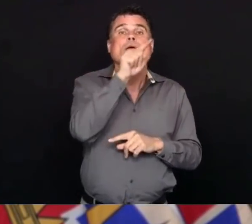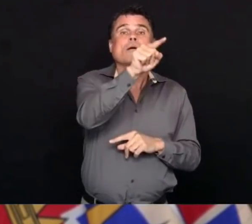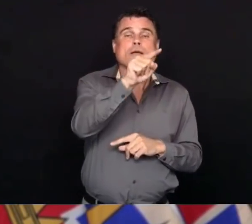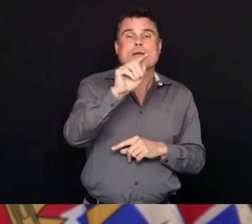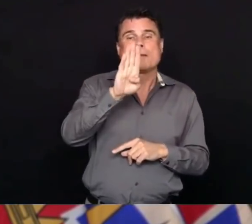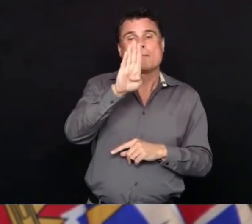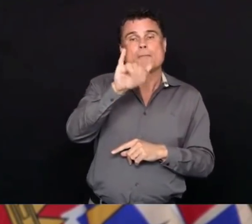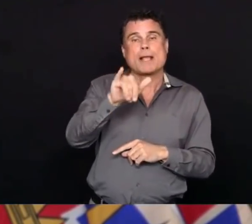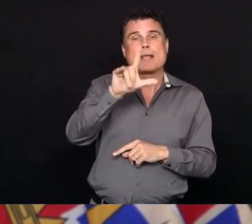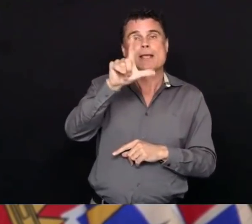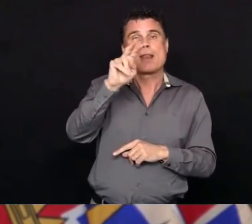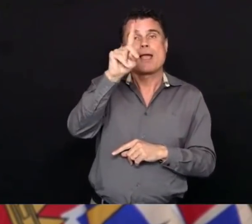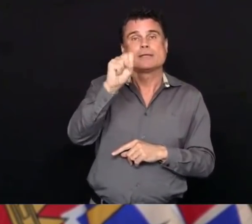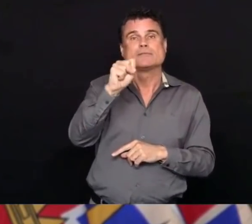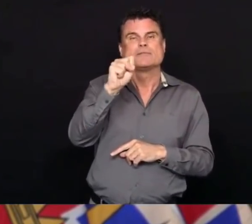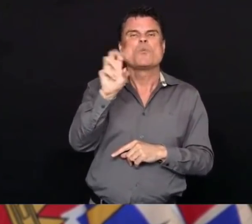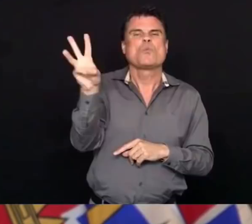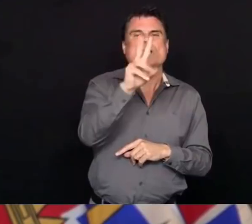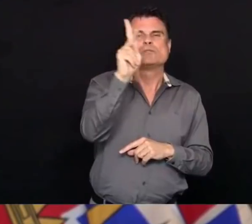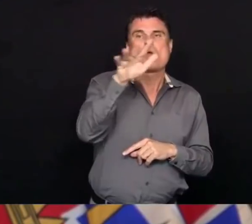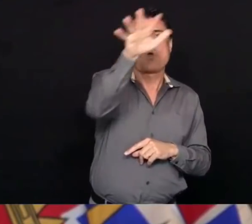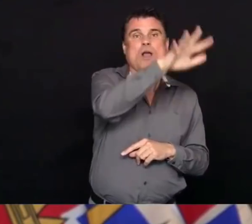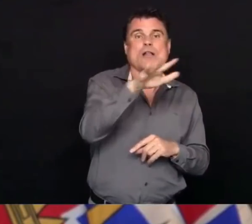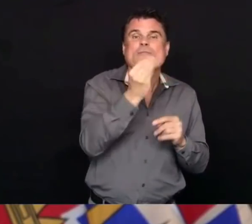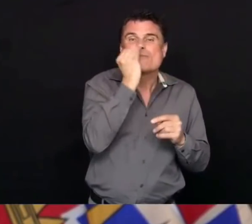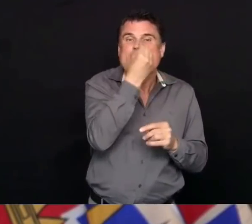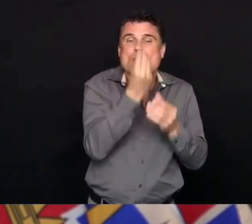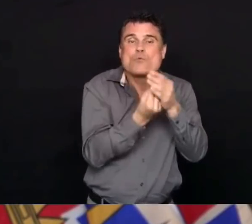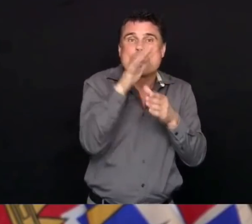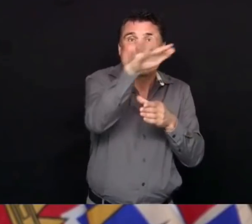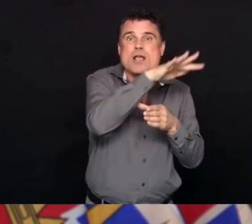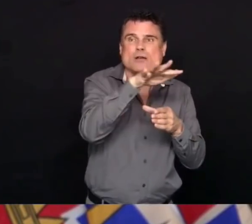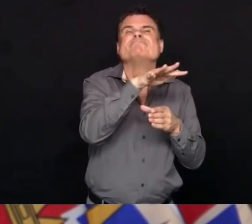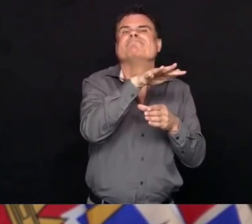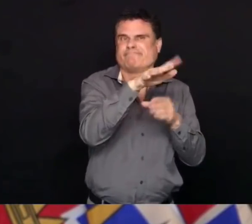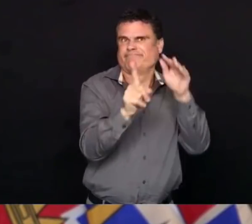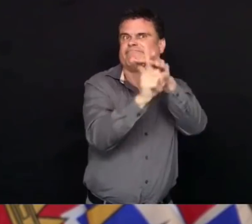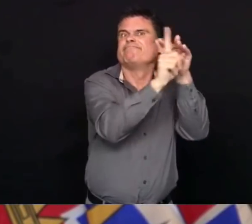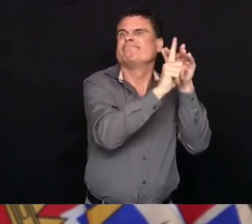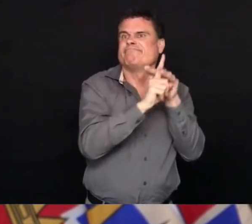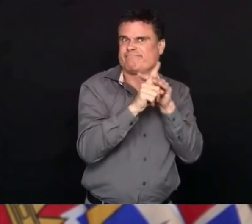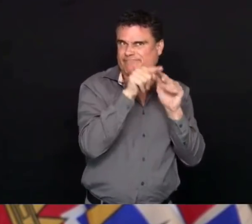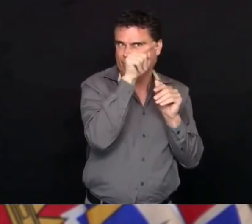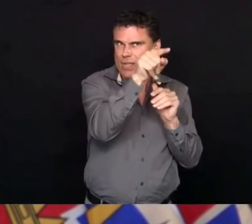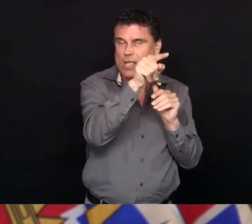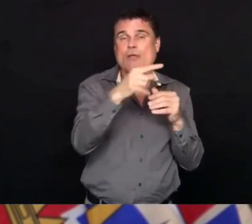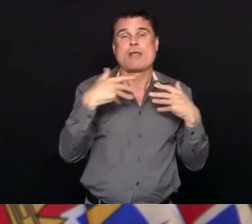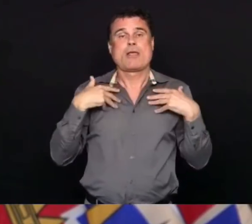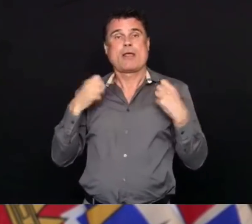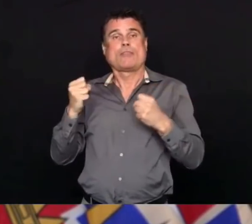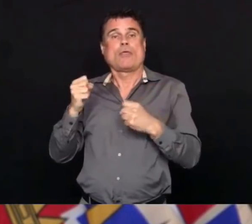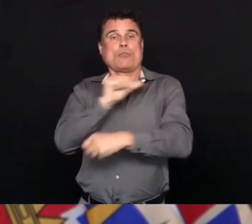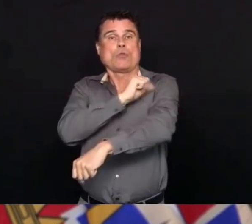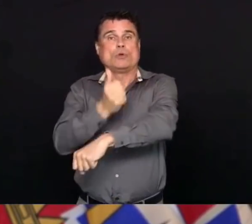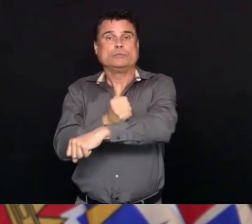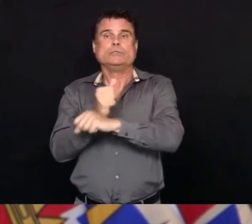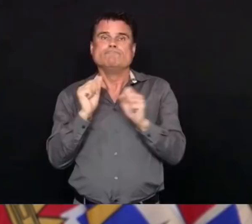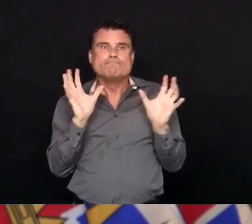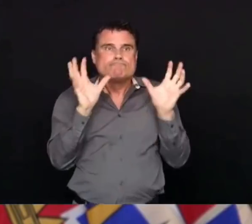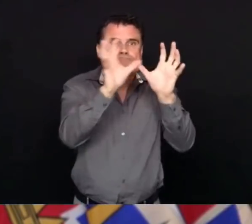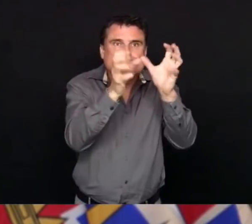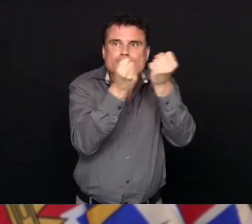with that premise where we've had a number of temporary foreign workers who have tested positive. The